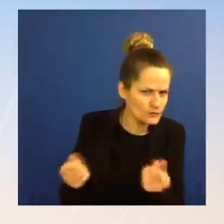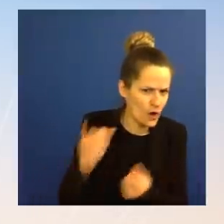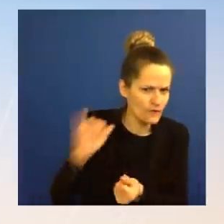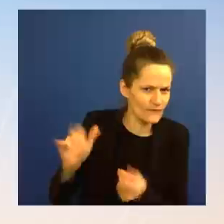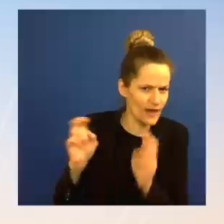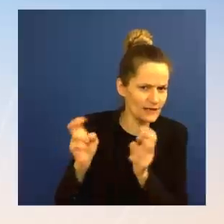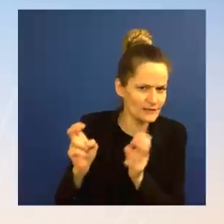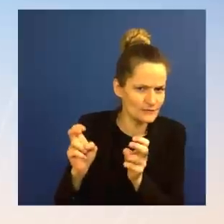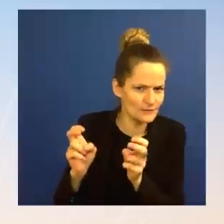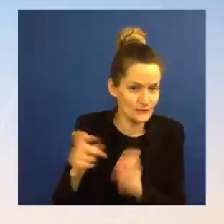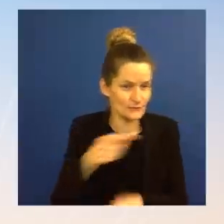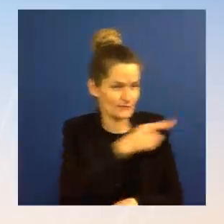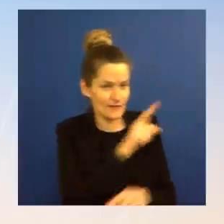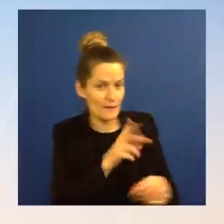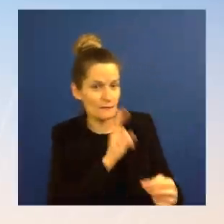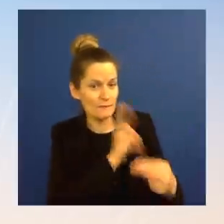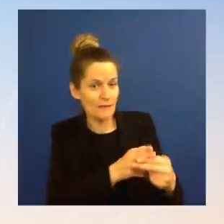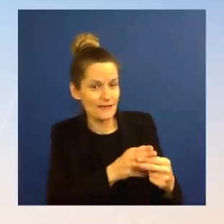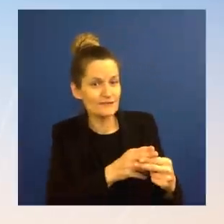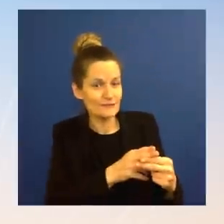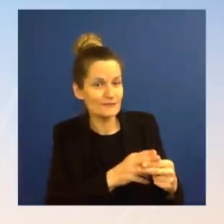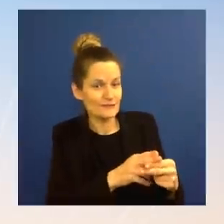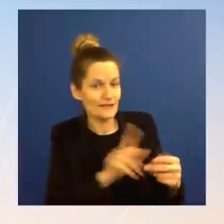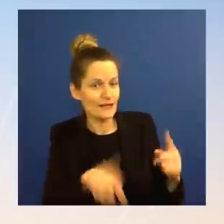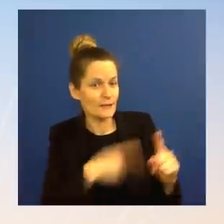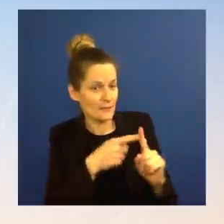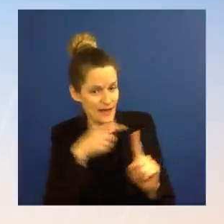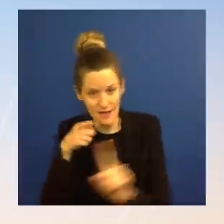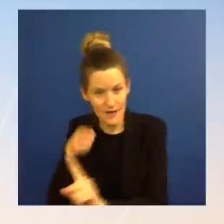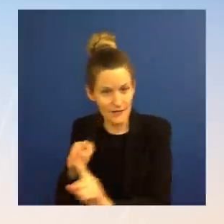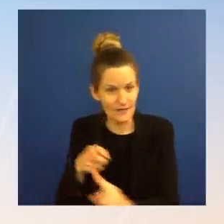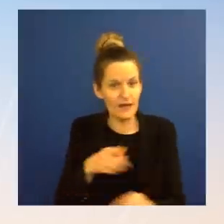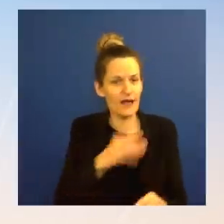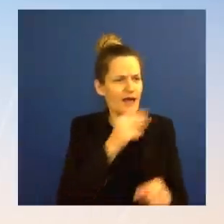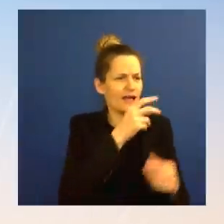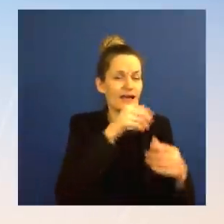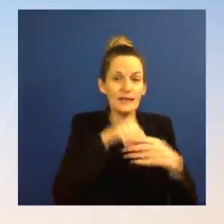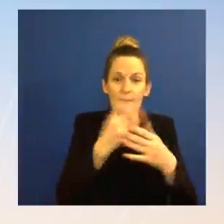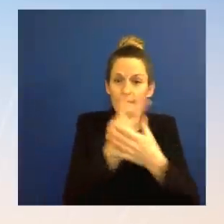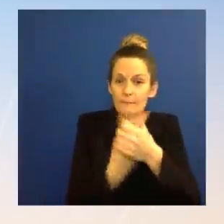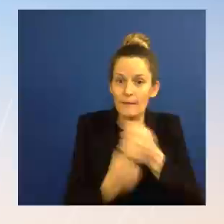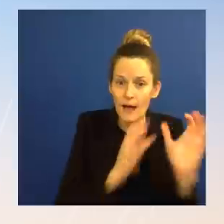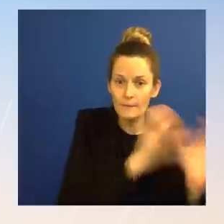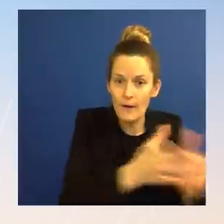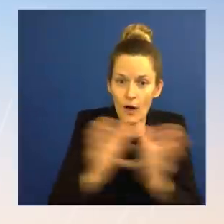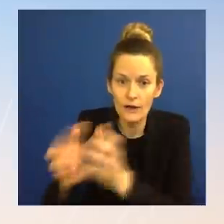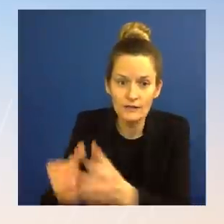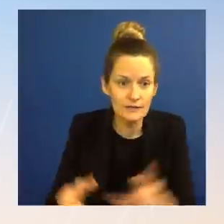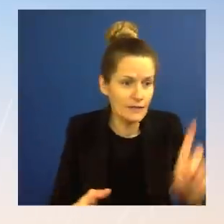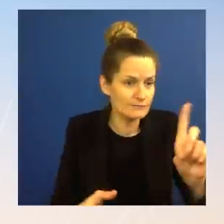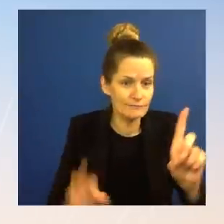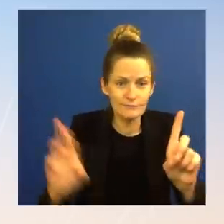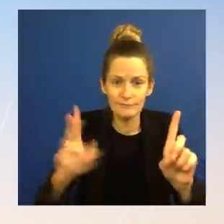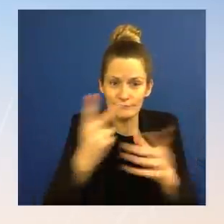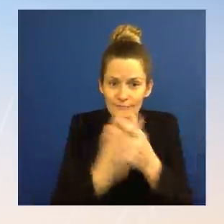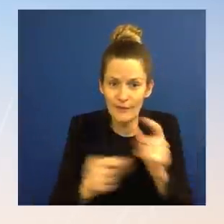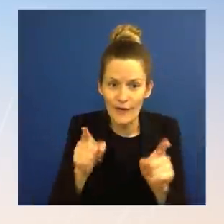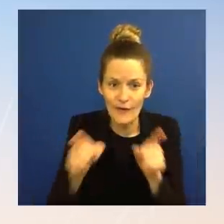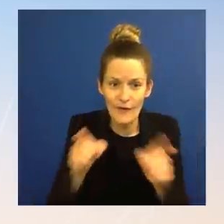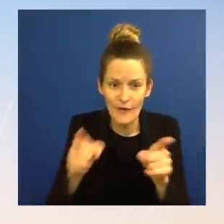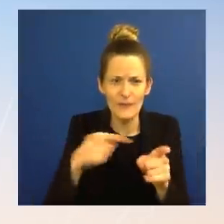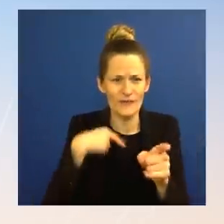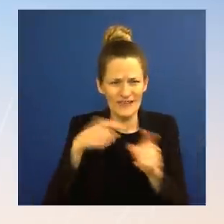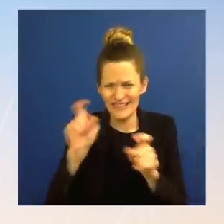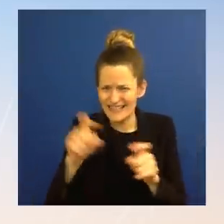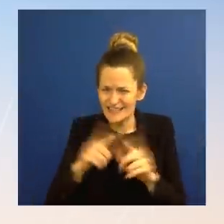manufacturing sector or the car sector. And then third, we know that because of the pressures on the energy